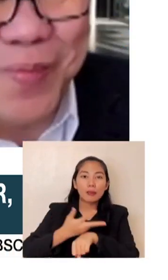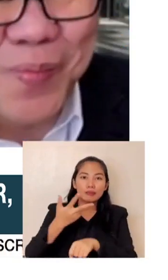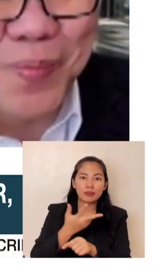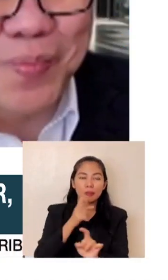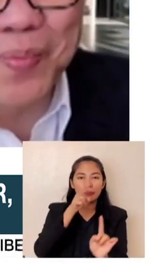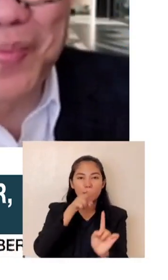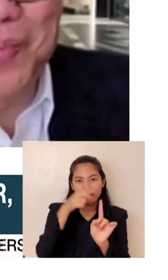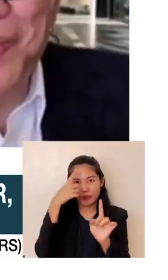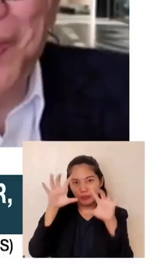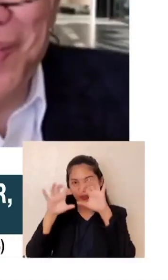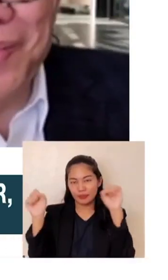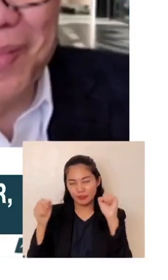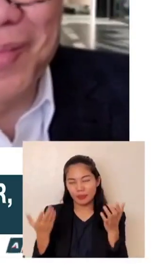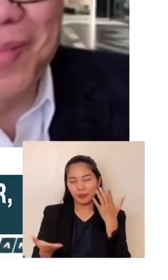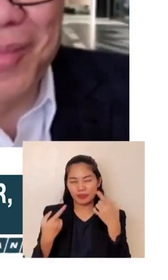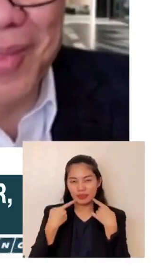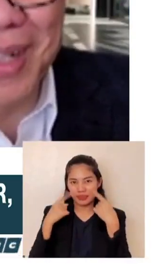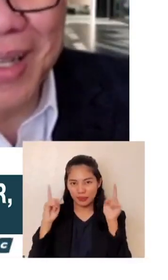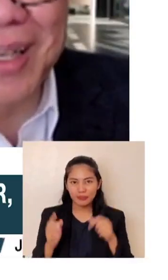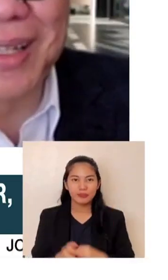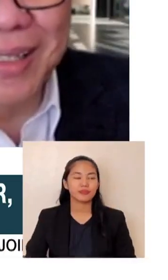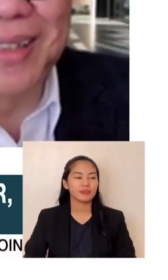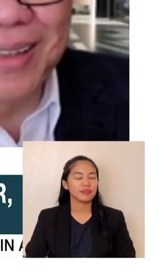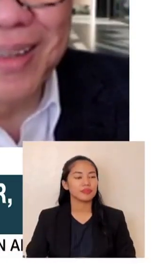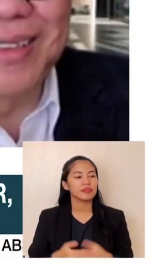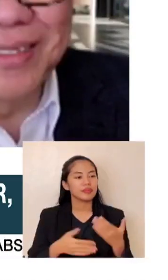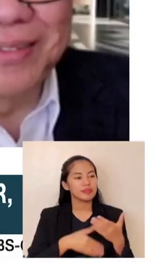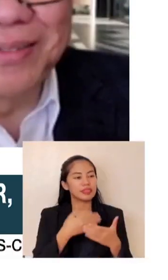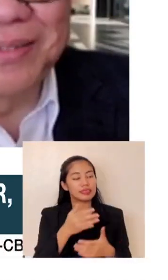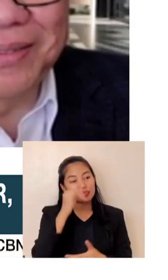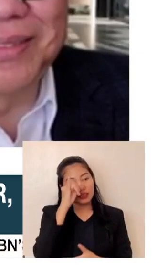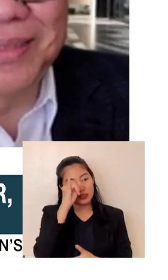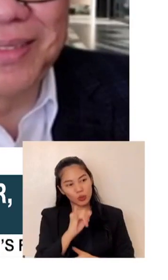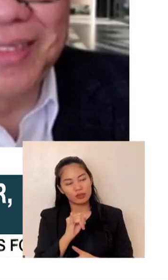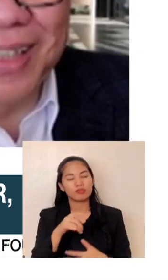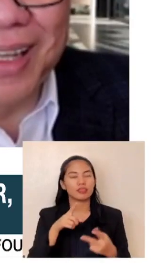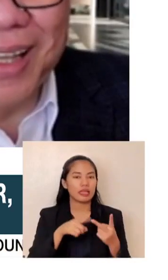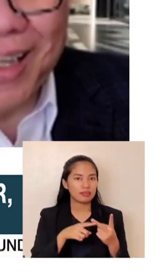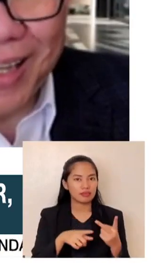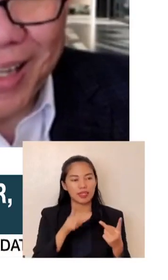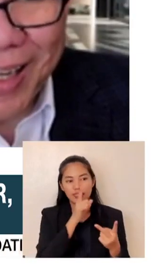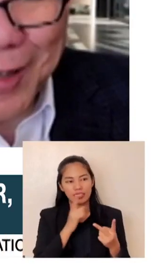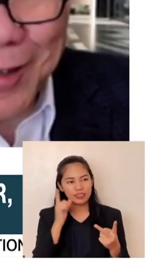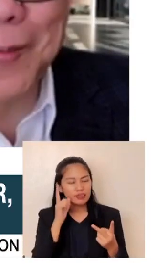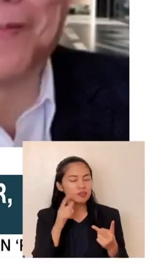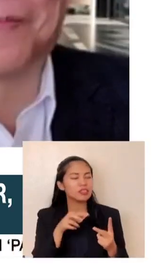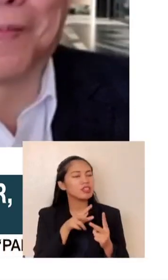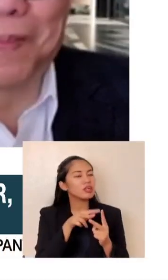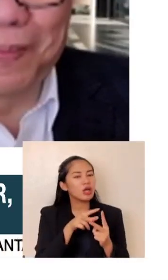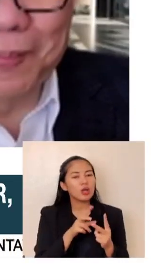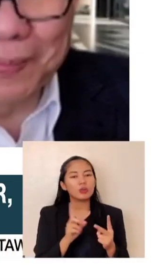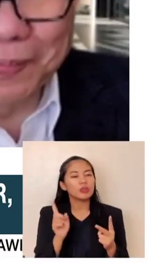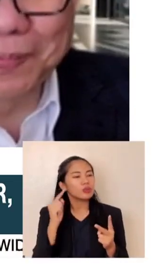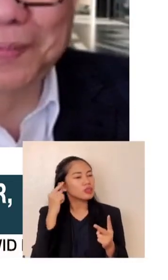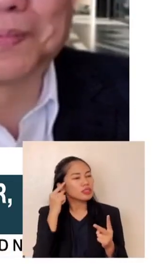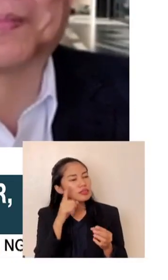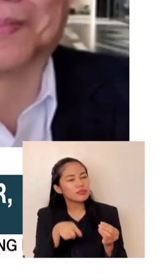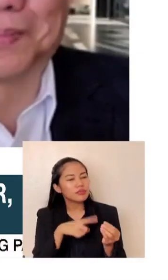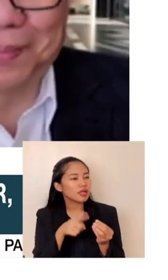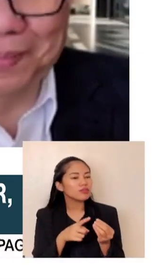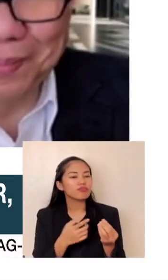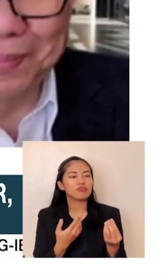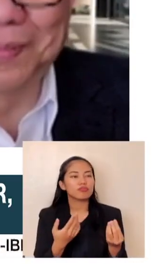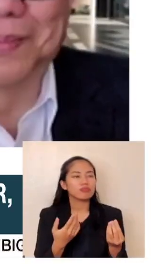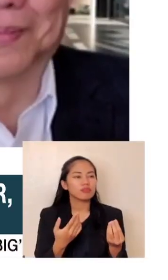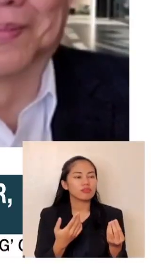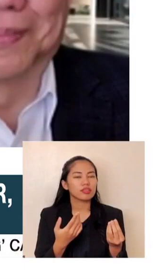Mayor Isco Moreno and then Vice President Lenny Irobredo. Your thoughts on the performance of the two. Professor Edna, what do you think about